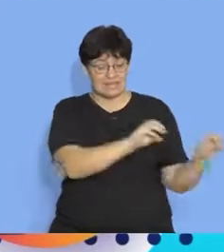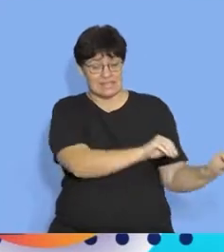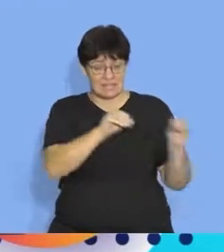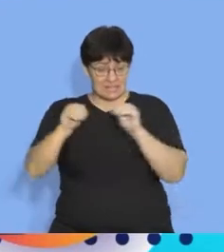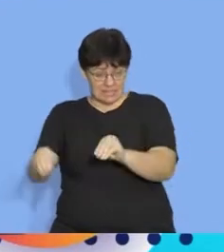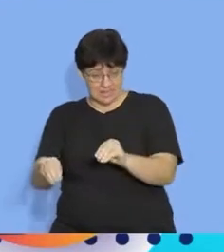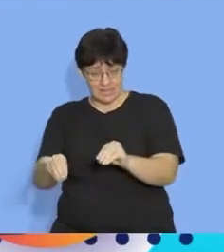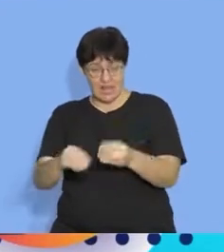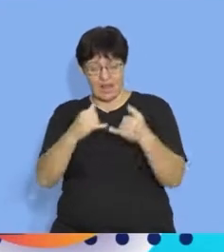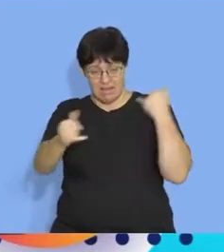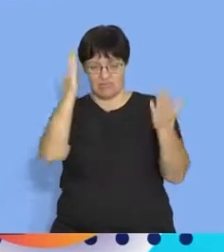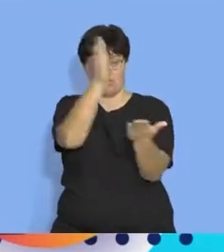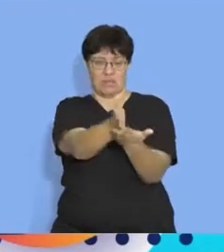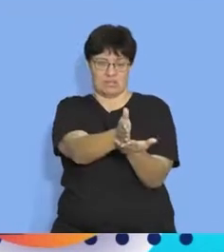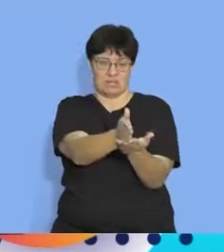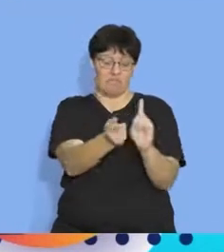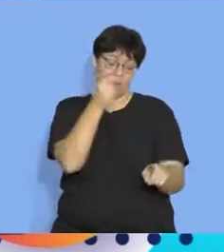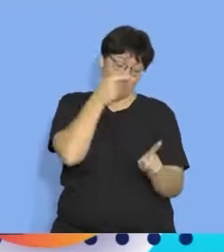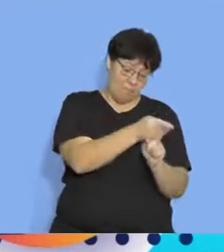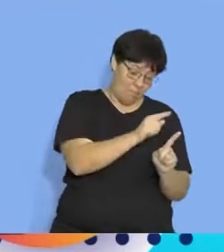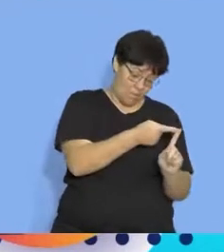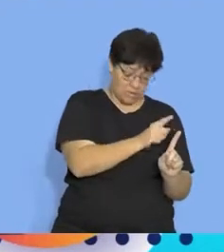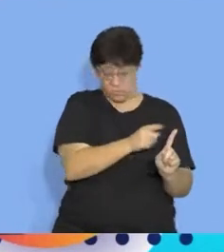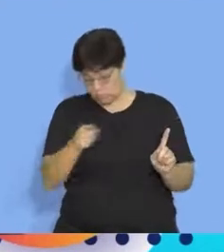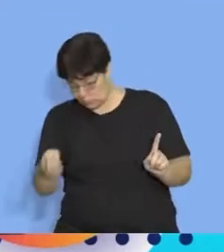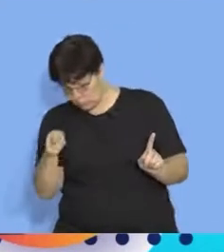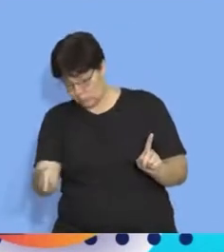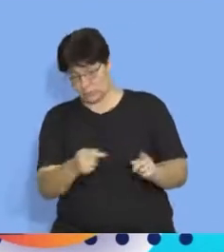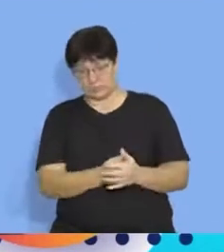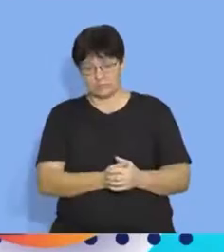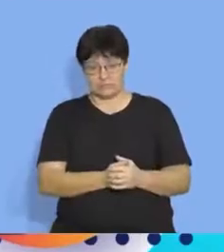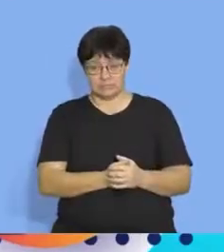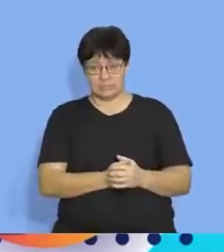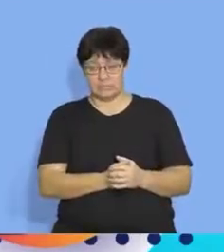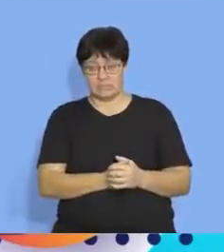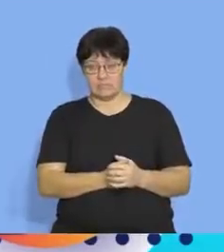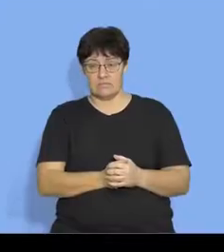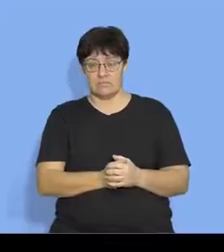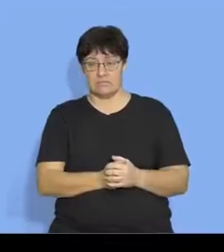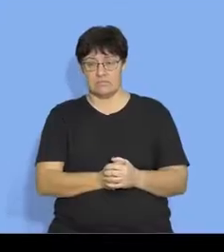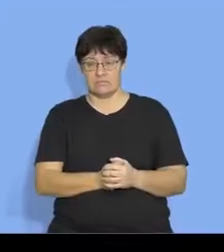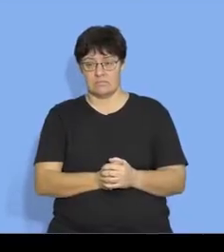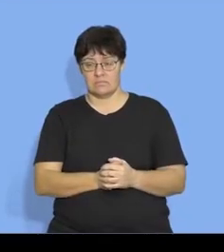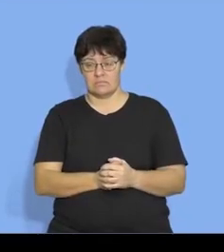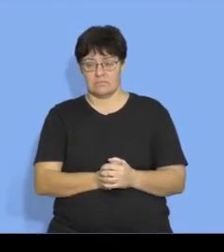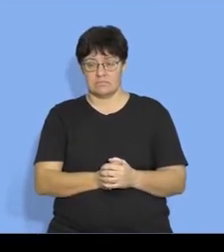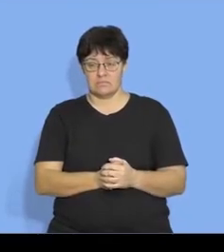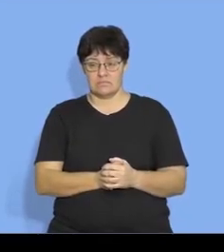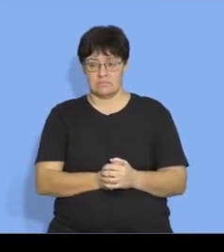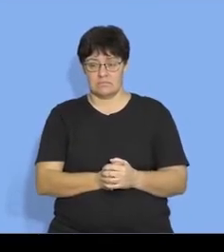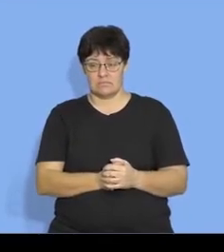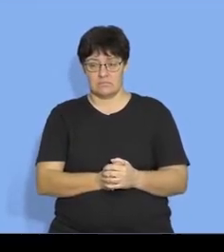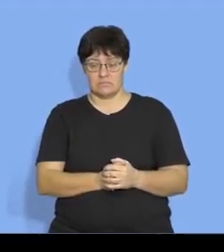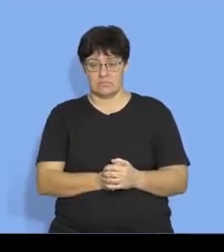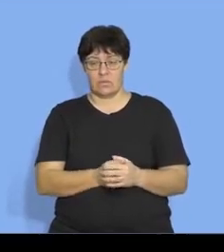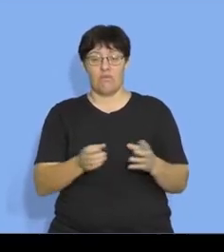a straight line from one point to another if we're now looking at her displacement